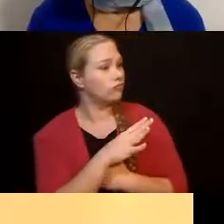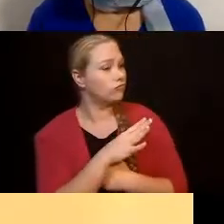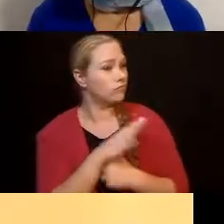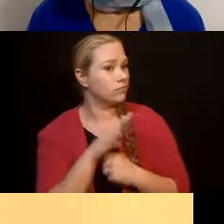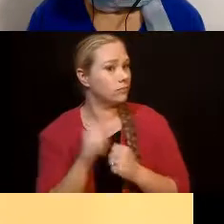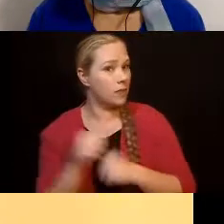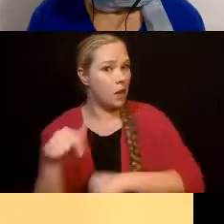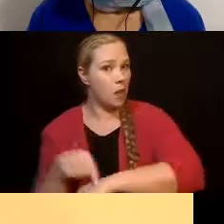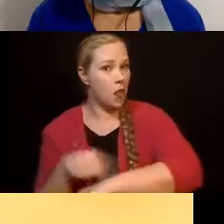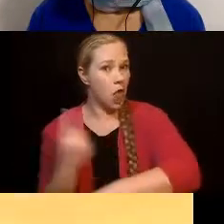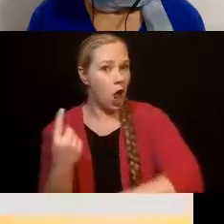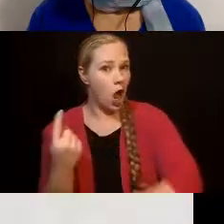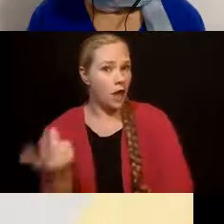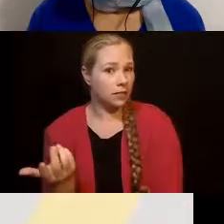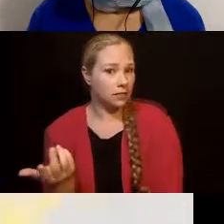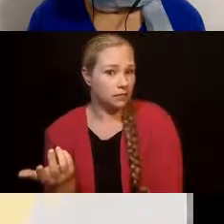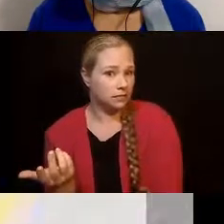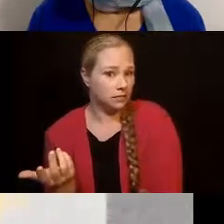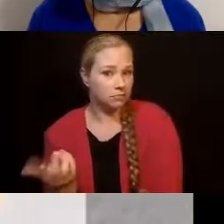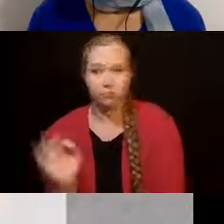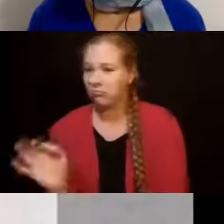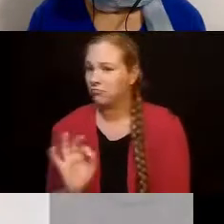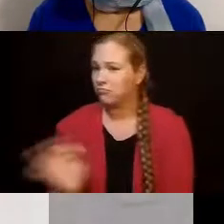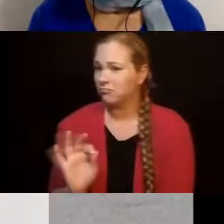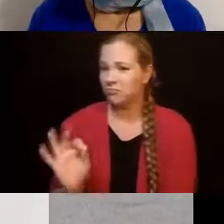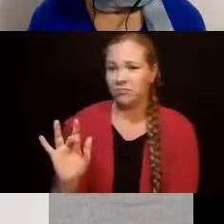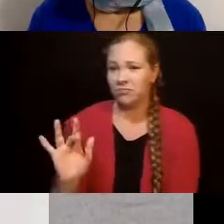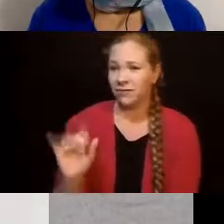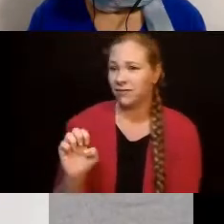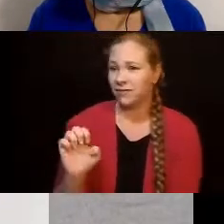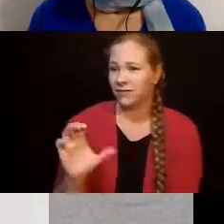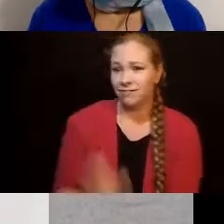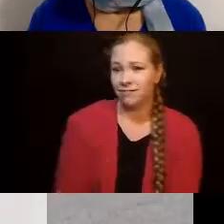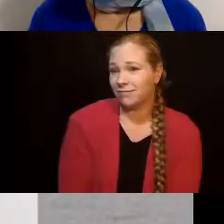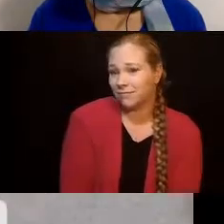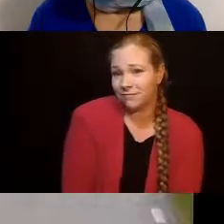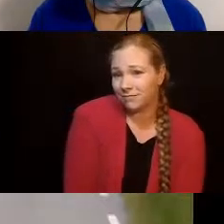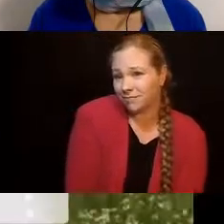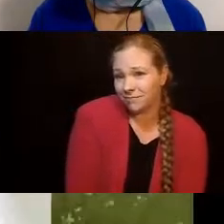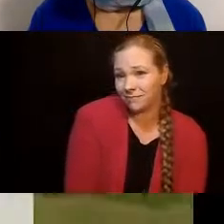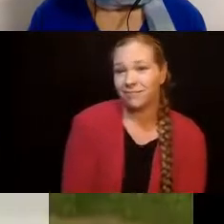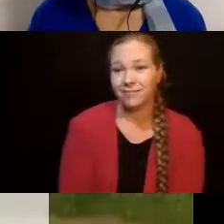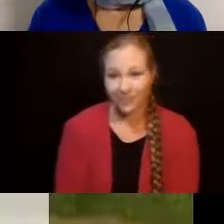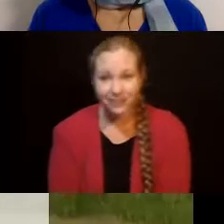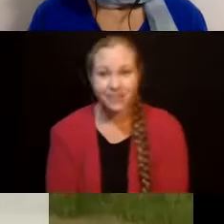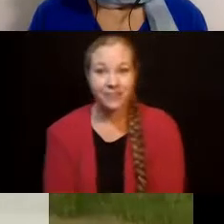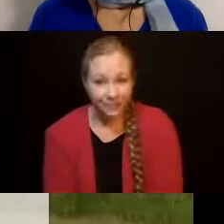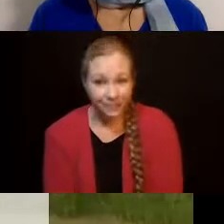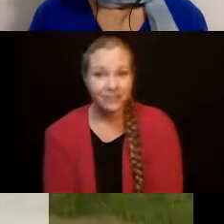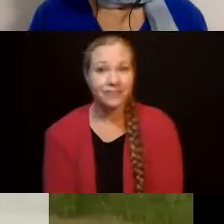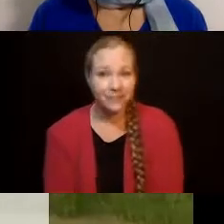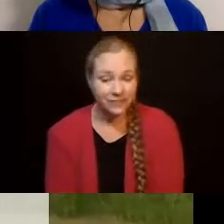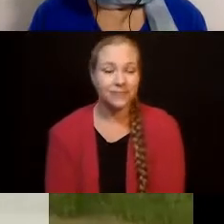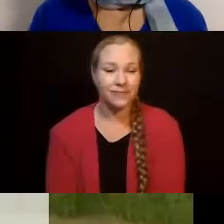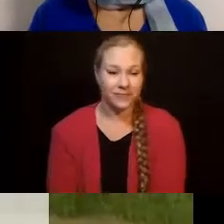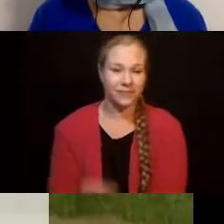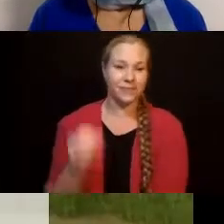I think about 25 seconds. Okay. While we're doing that, we're going to go on to the next one.